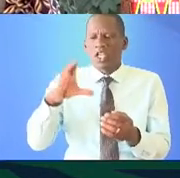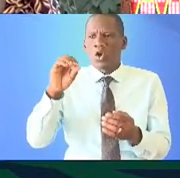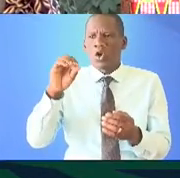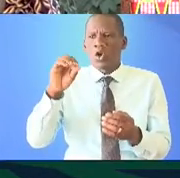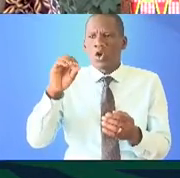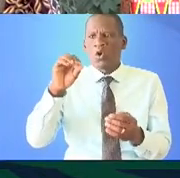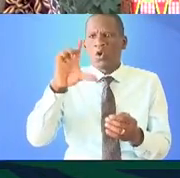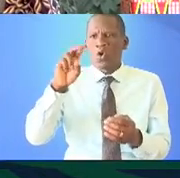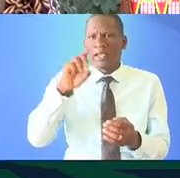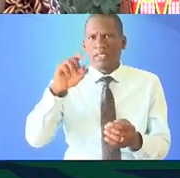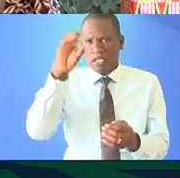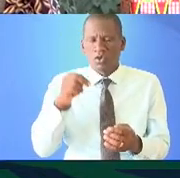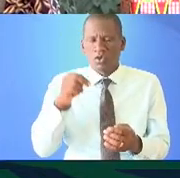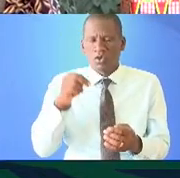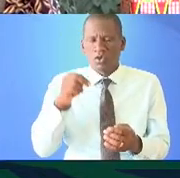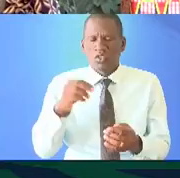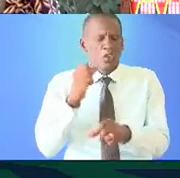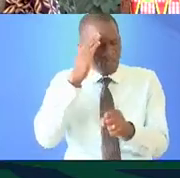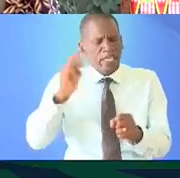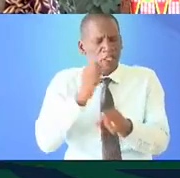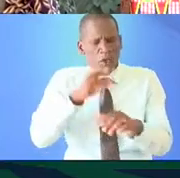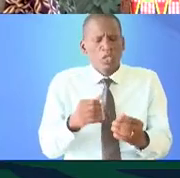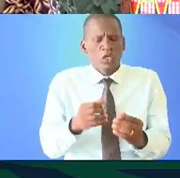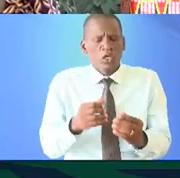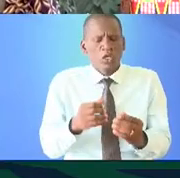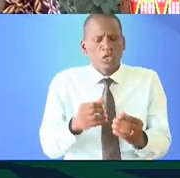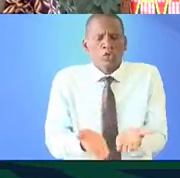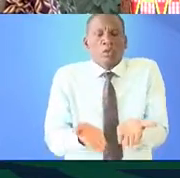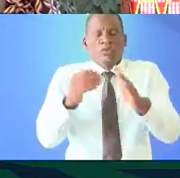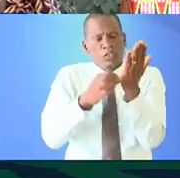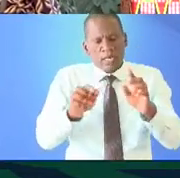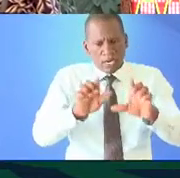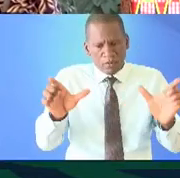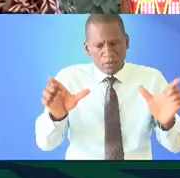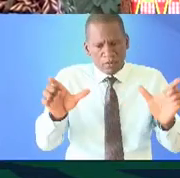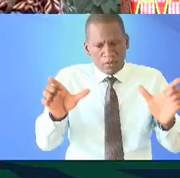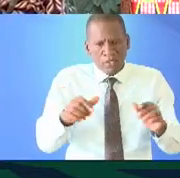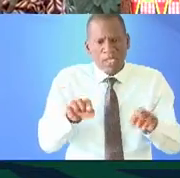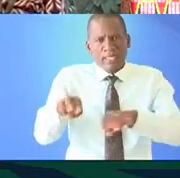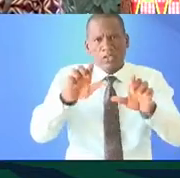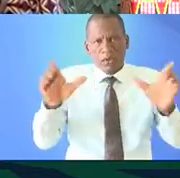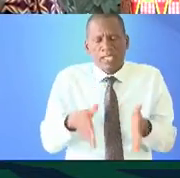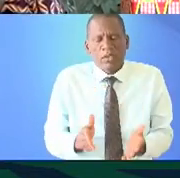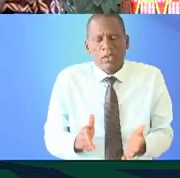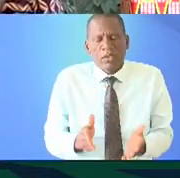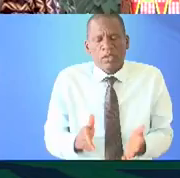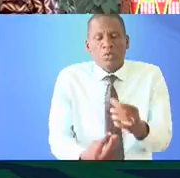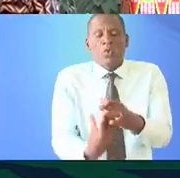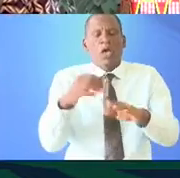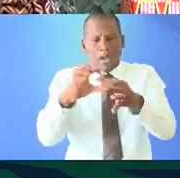do you think Kenya is doing enough to promote the Swahili language first as our national language second as a way to promote our culture